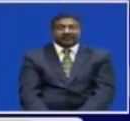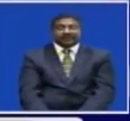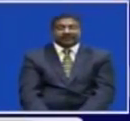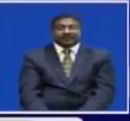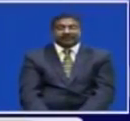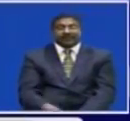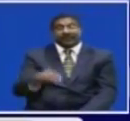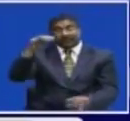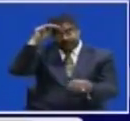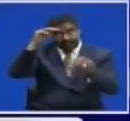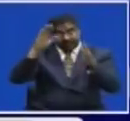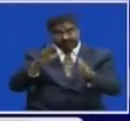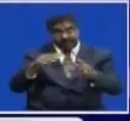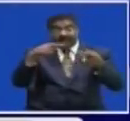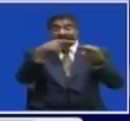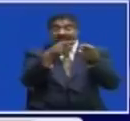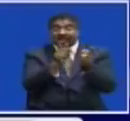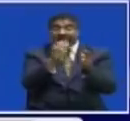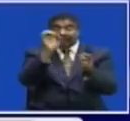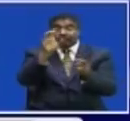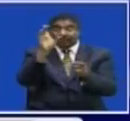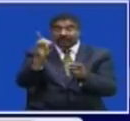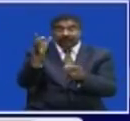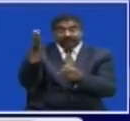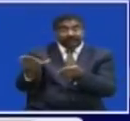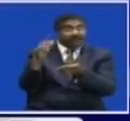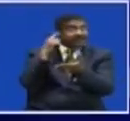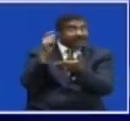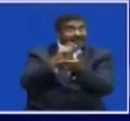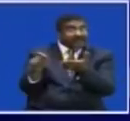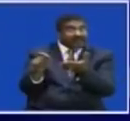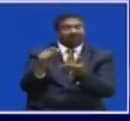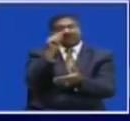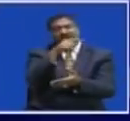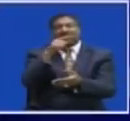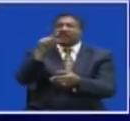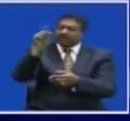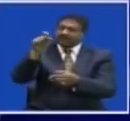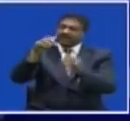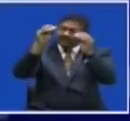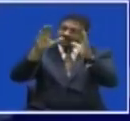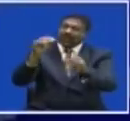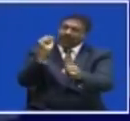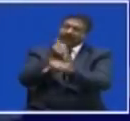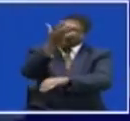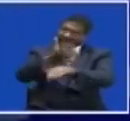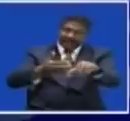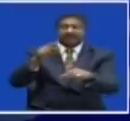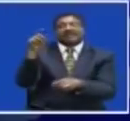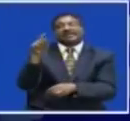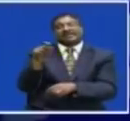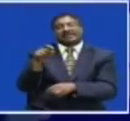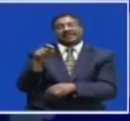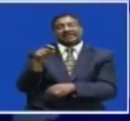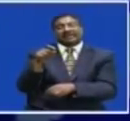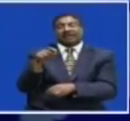Minister of General Education Permanent Secretary Jobbix Kolumbas Has called for hard work among teachers Dr. Kolumba says